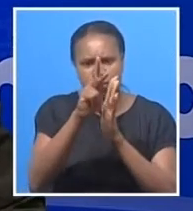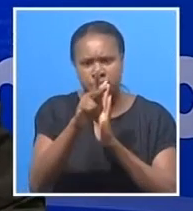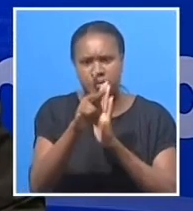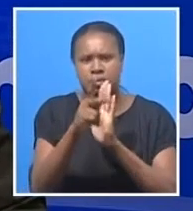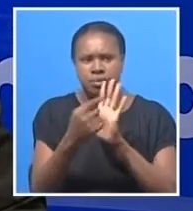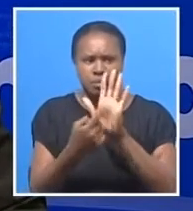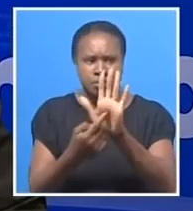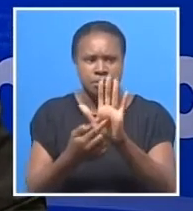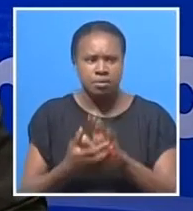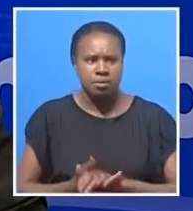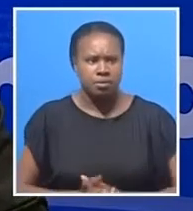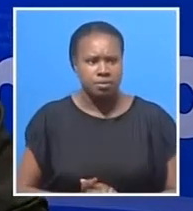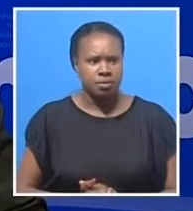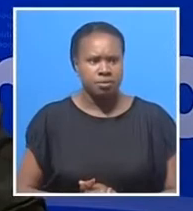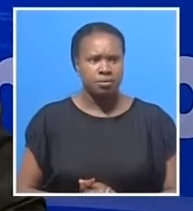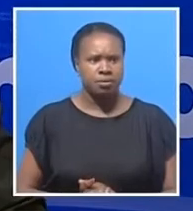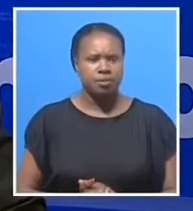Chi and compiled a special report.